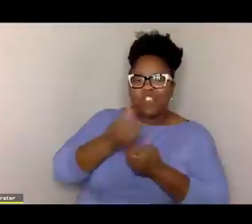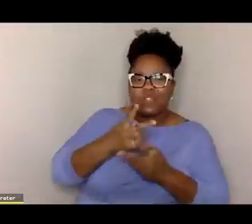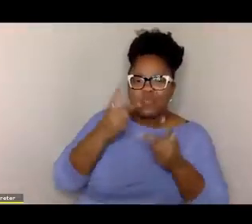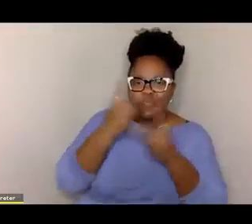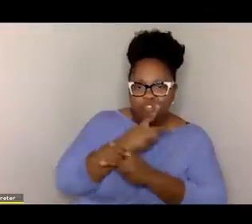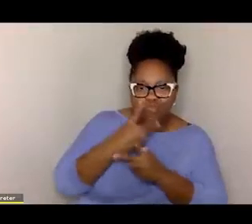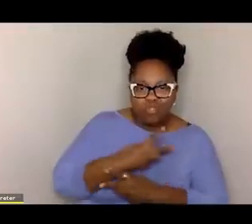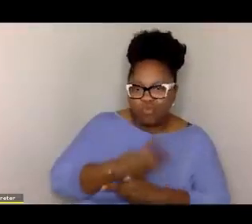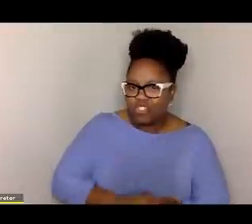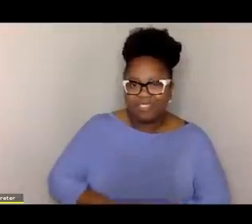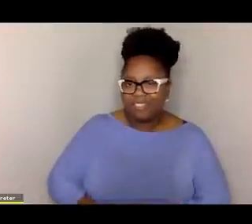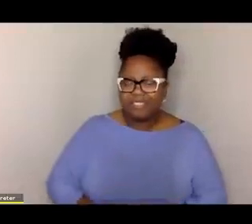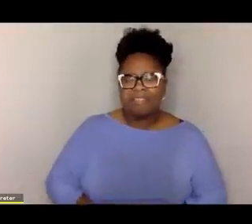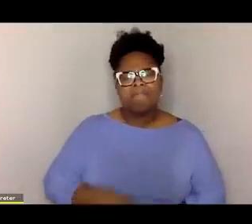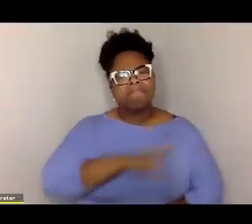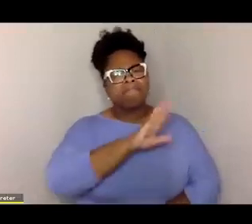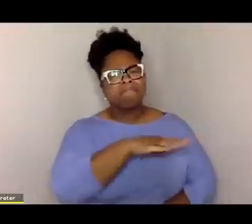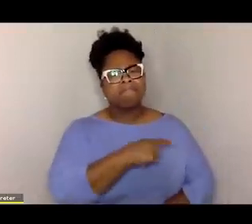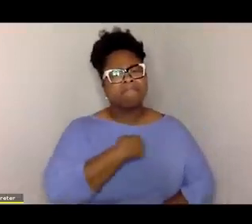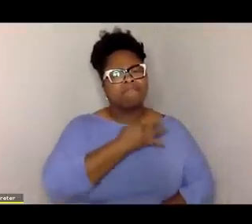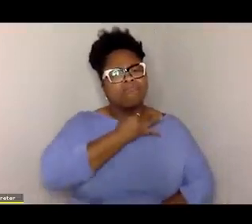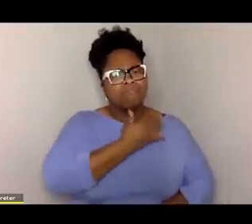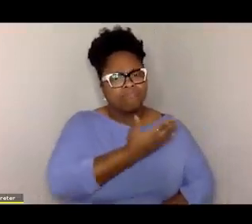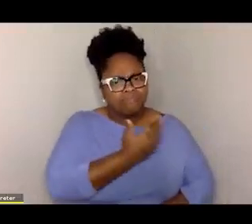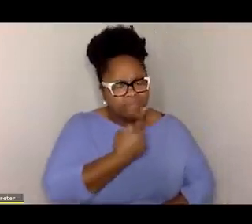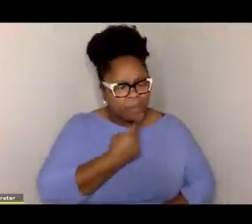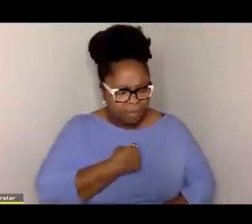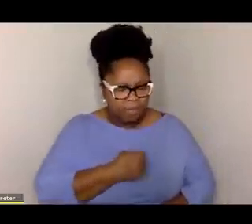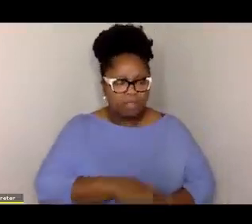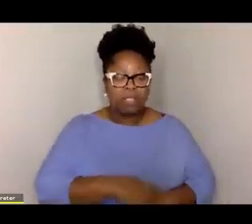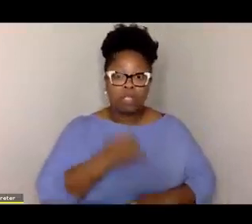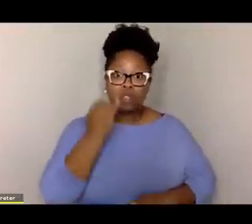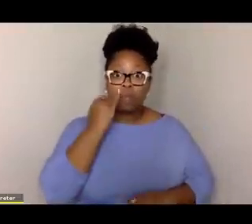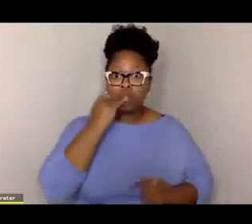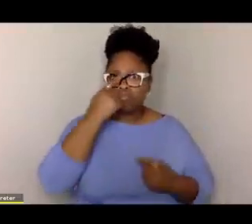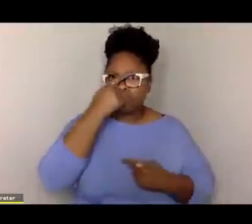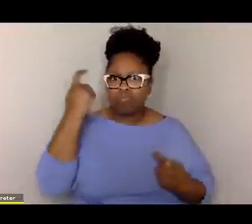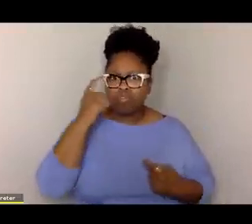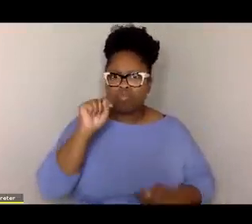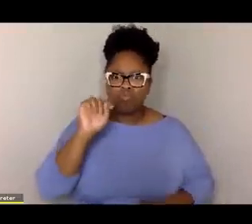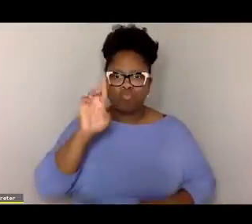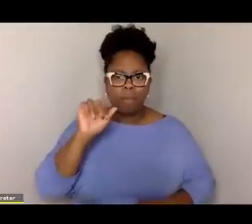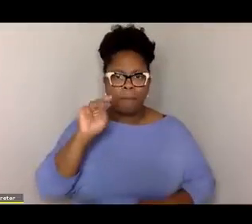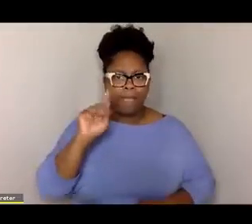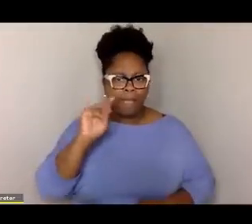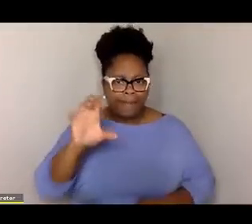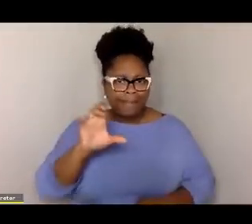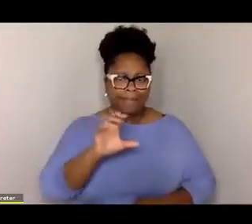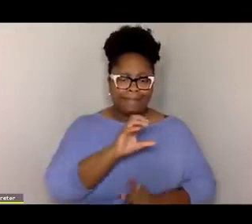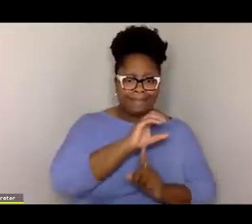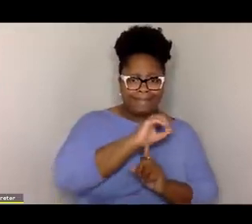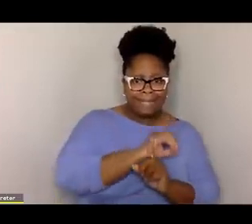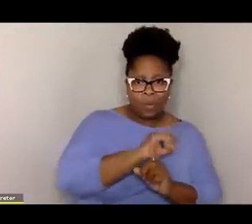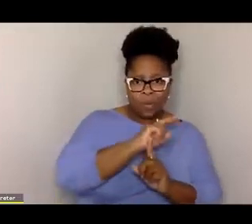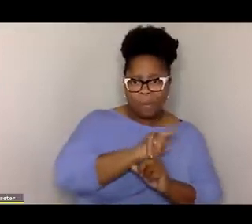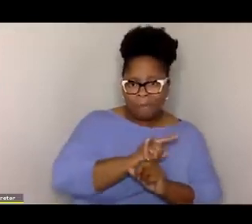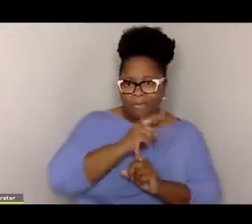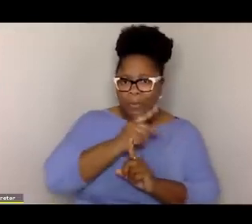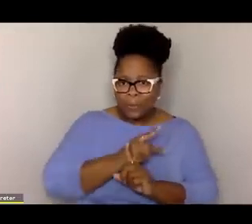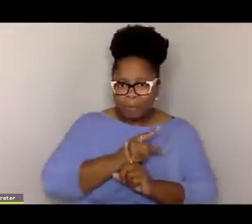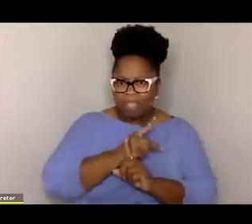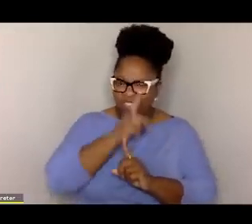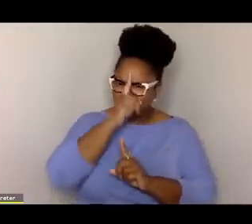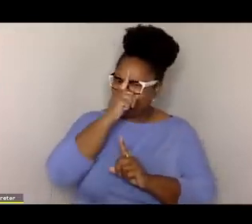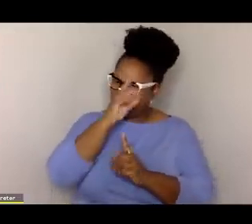only makes it worse. Tell me this. If, you know, traumatic things that happened to you from zero to two